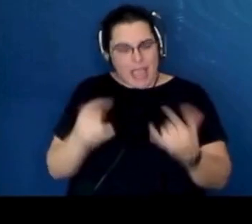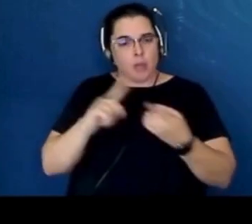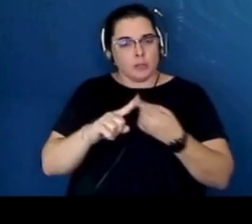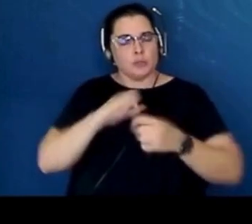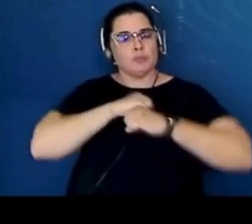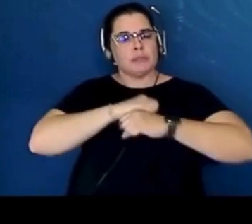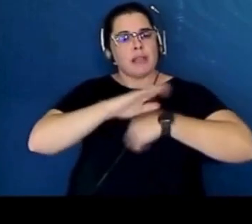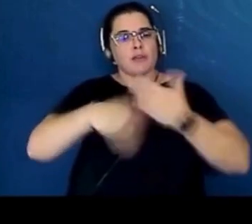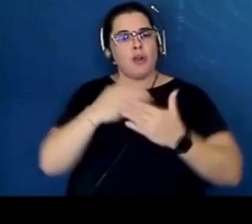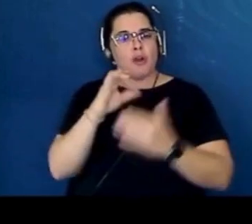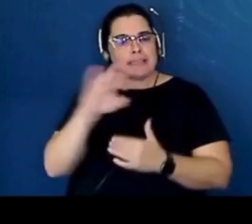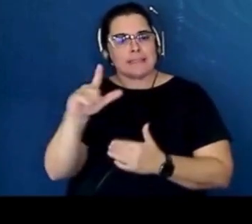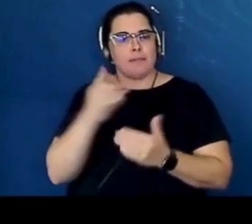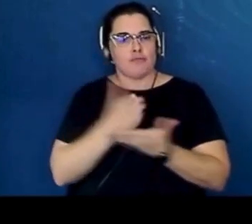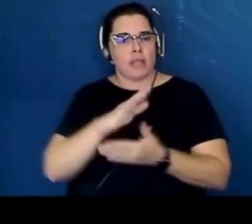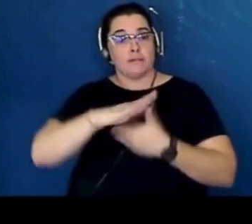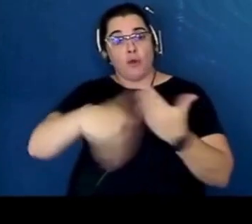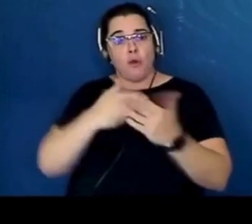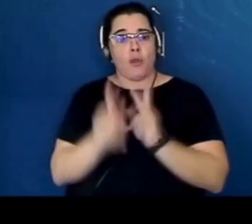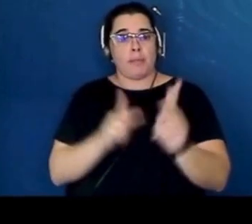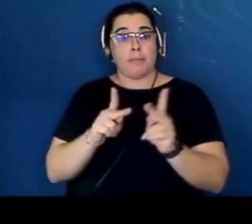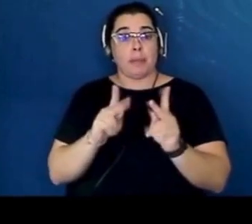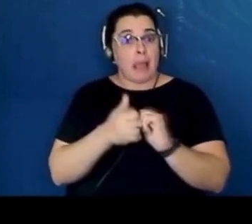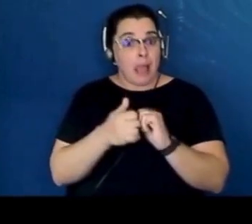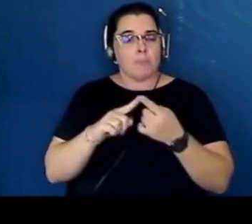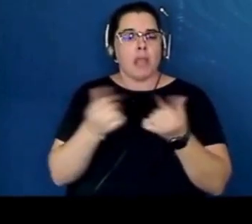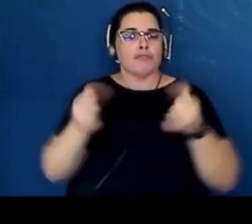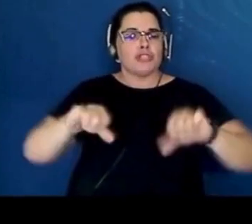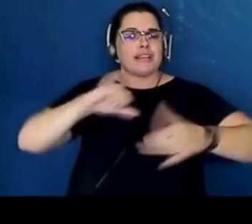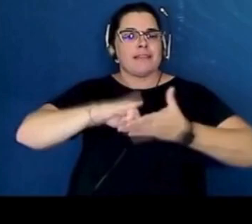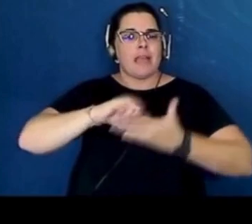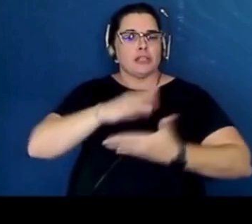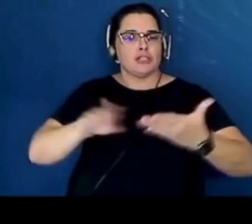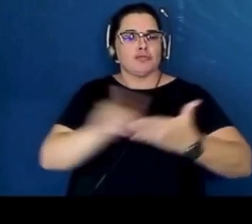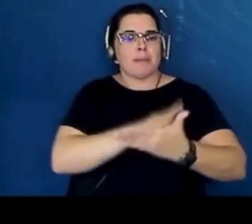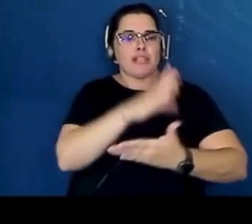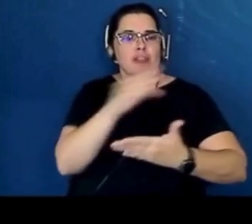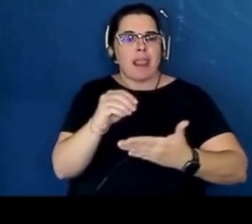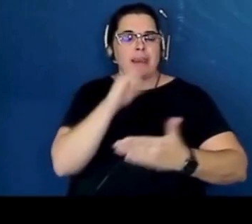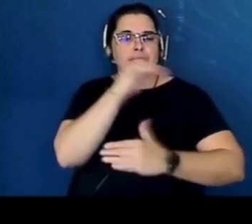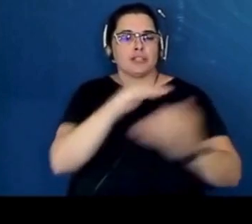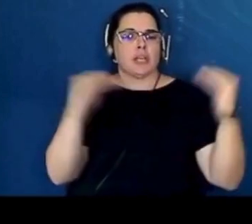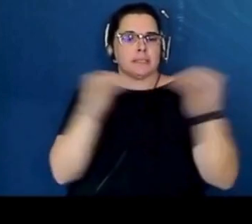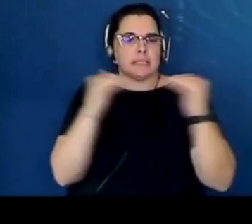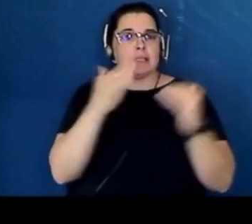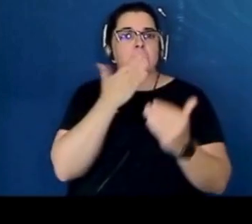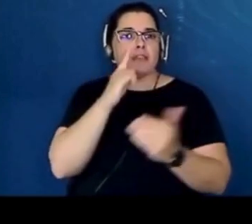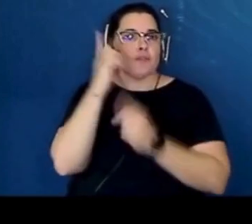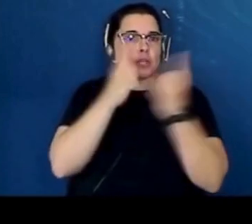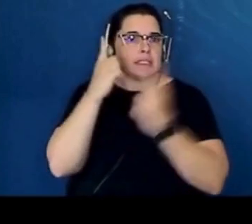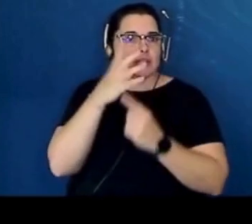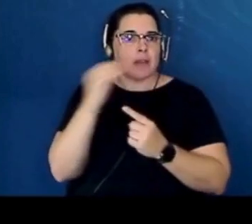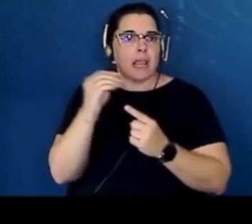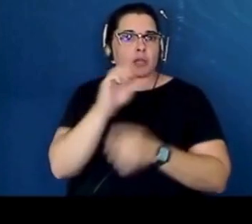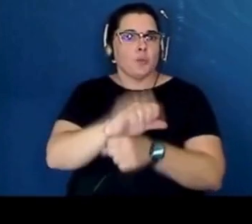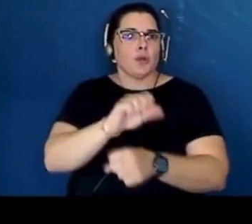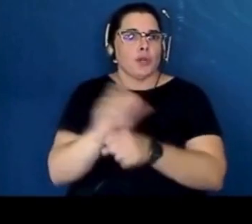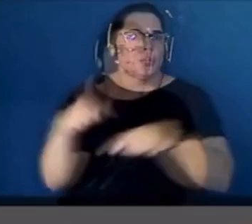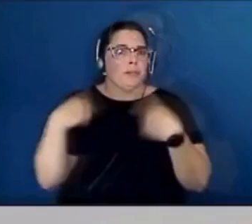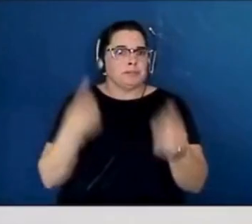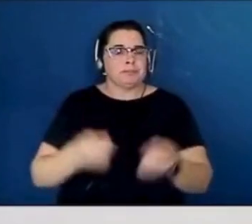rights of all our people by rejecting discrimination and injustice. Thank you so much for your consideration and your work.